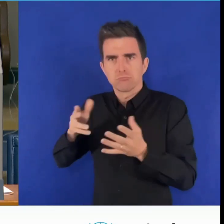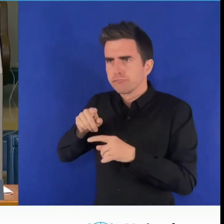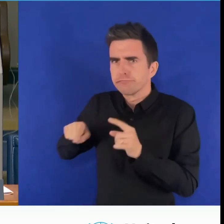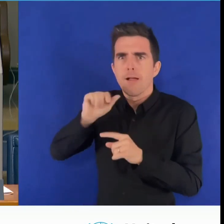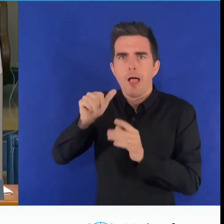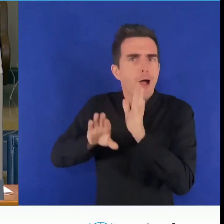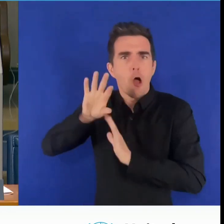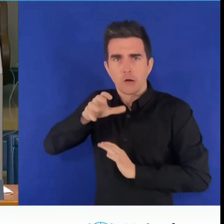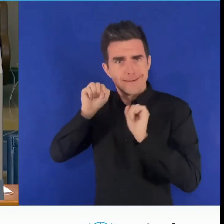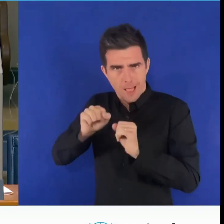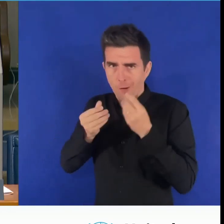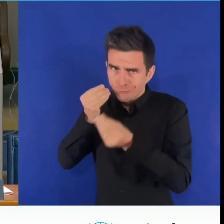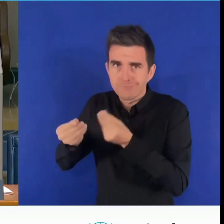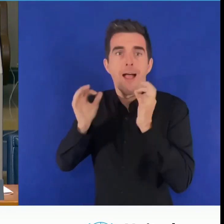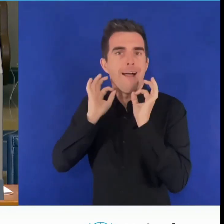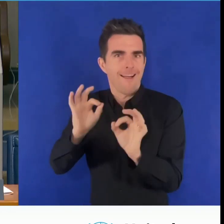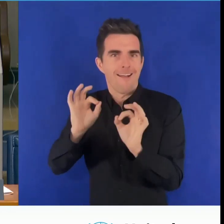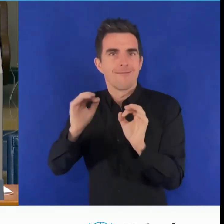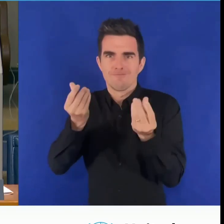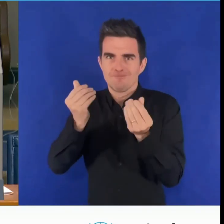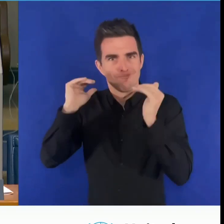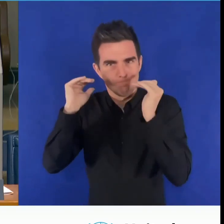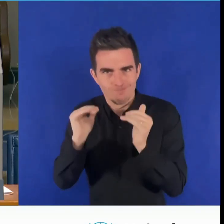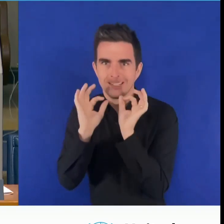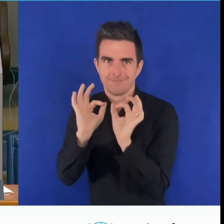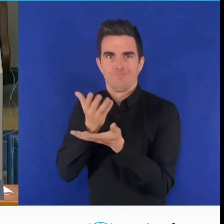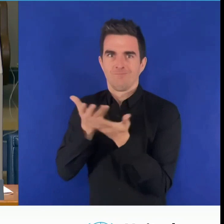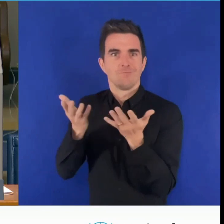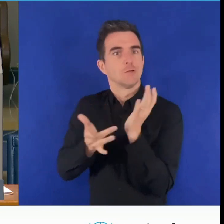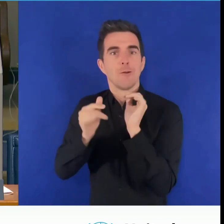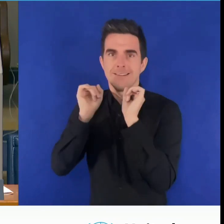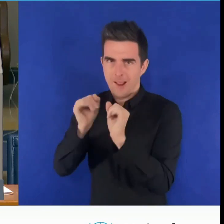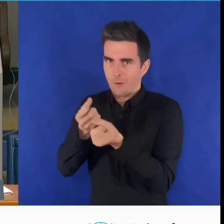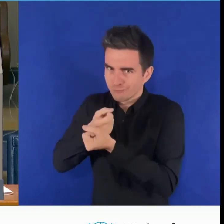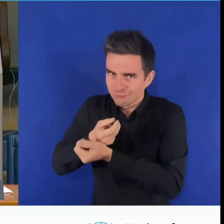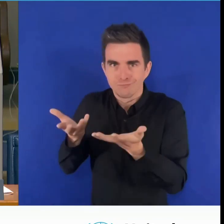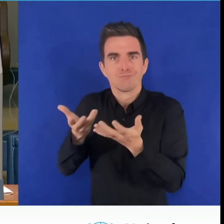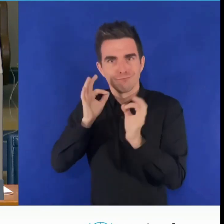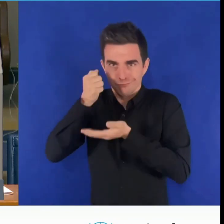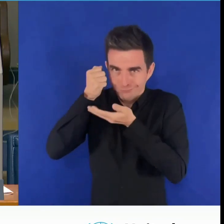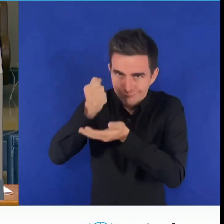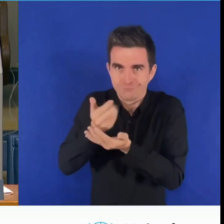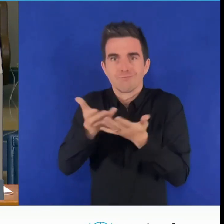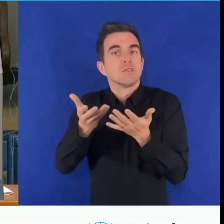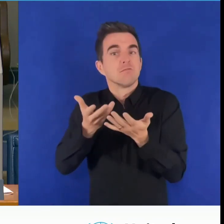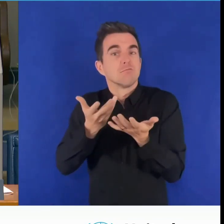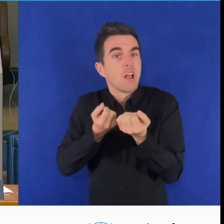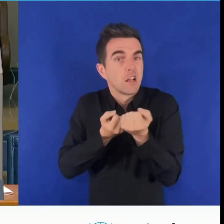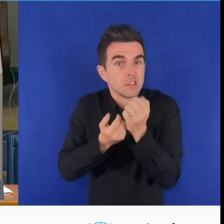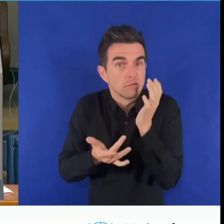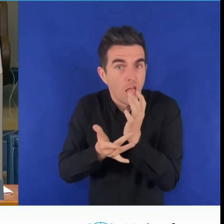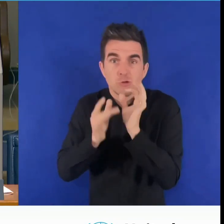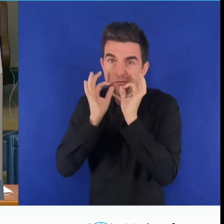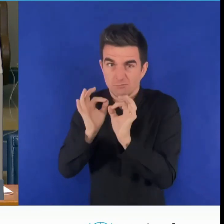step to promote access to this technology. This roundtable also stressed the need to use the principles of universal design in technology